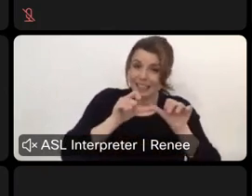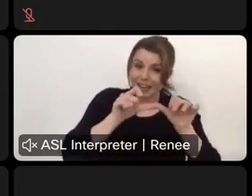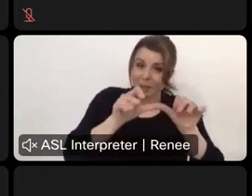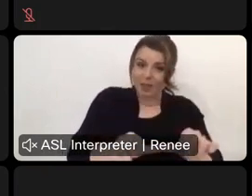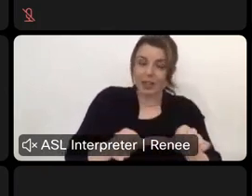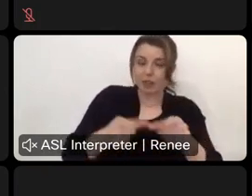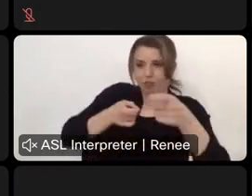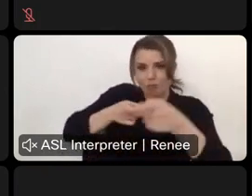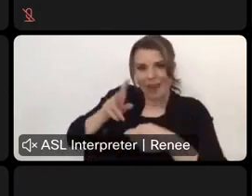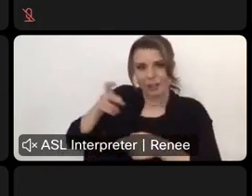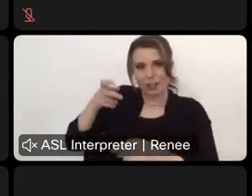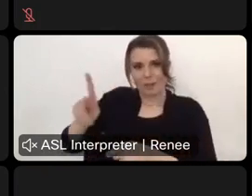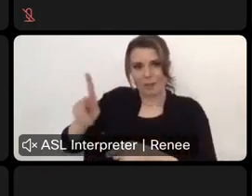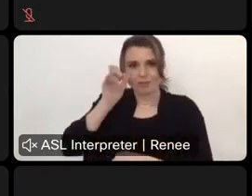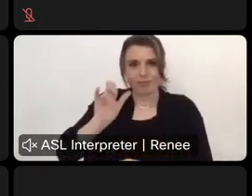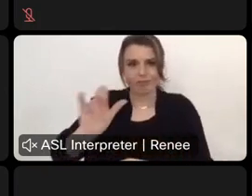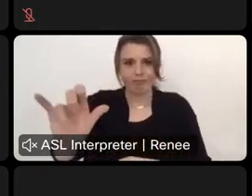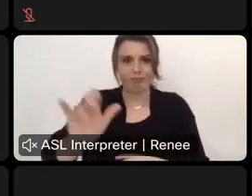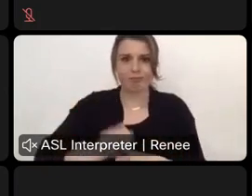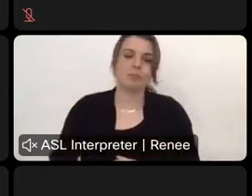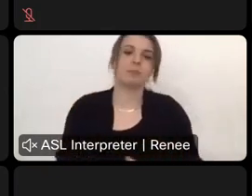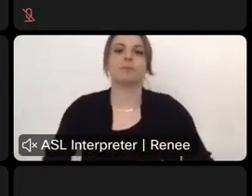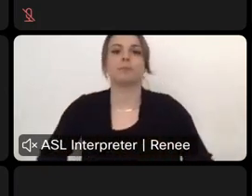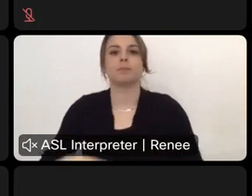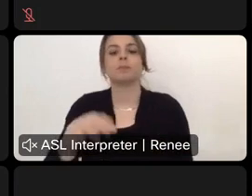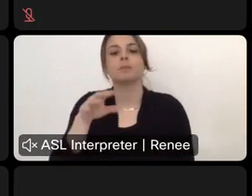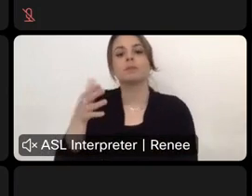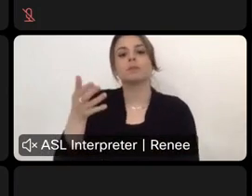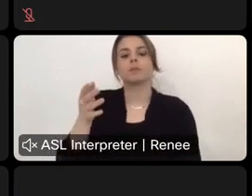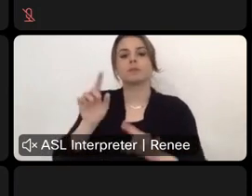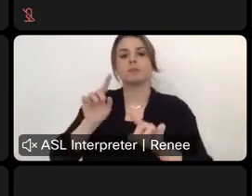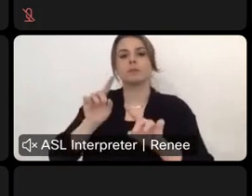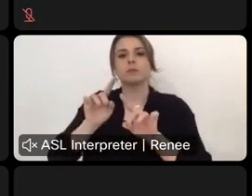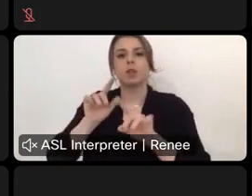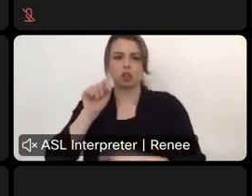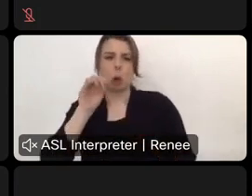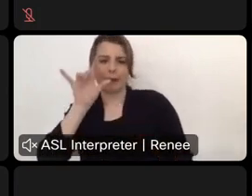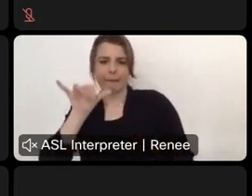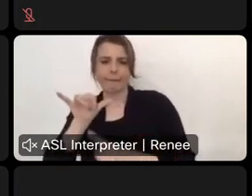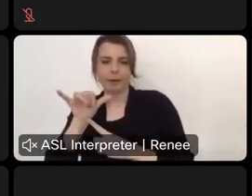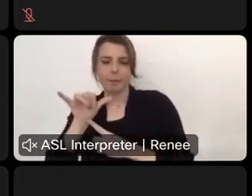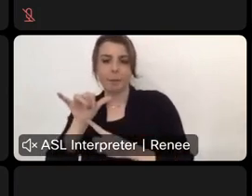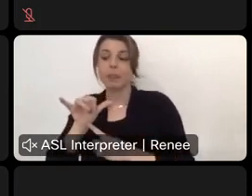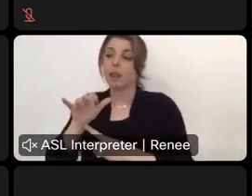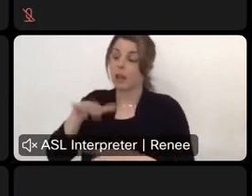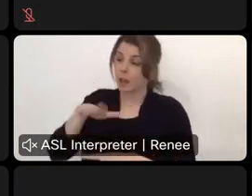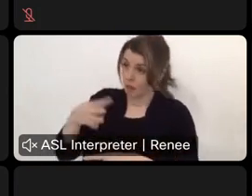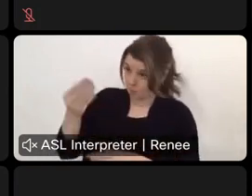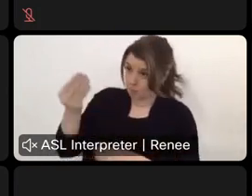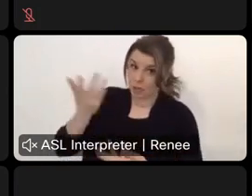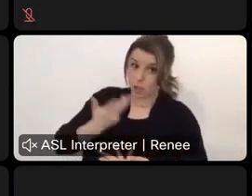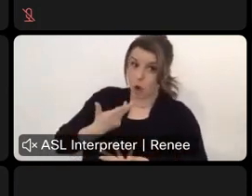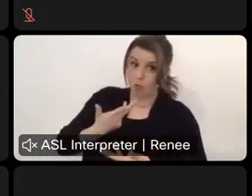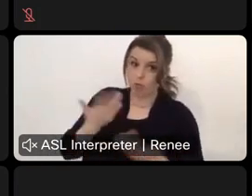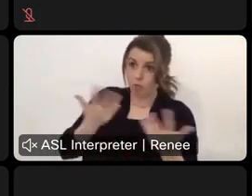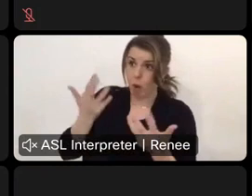long into the future. And Mr. Carney, I, I appreciate that comment. Please provide us what you think is more reasonable. I